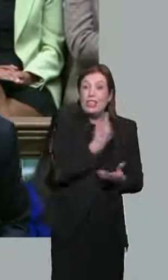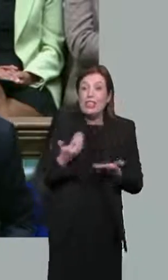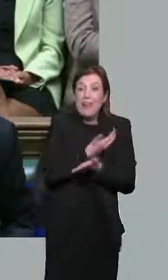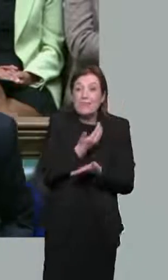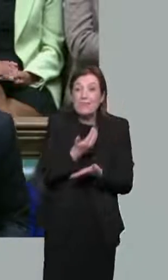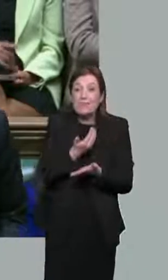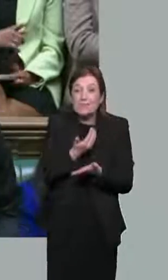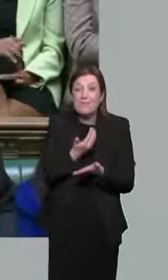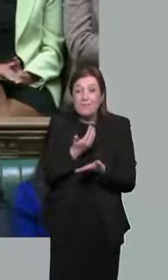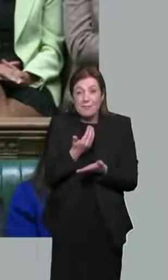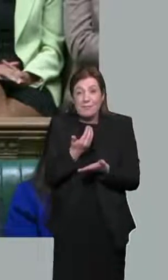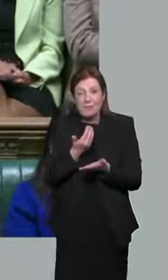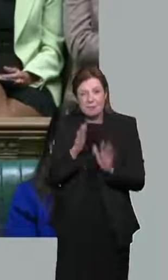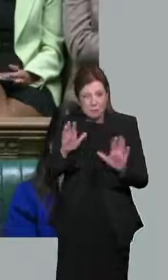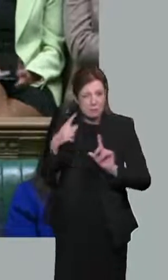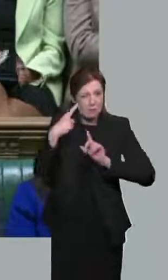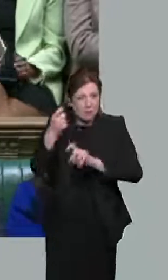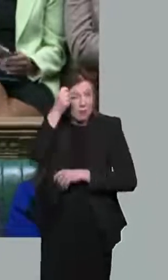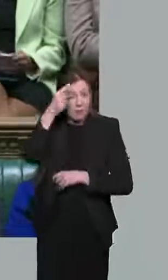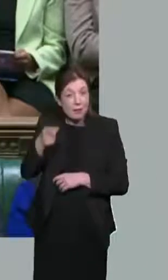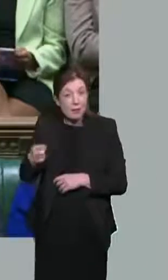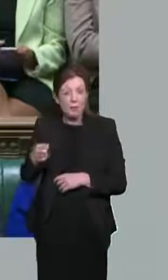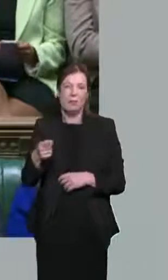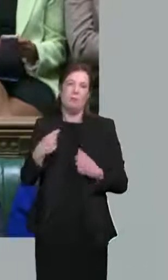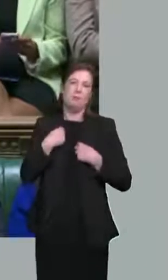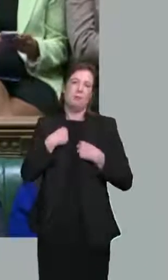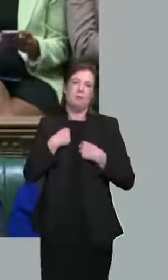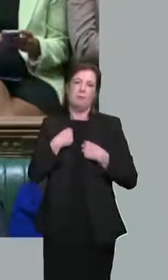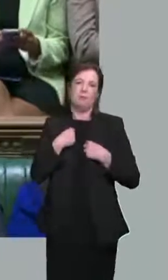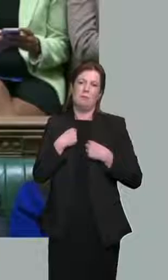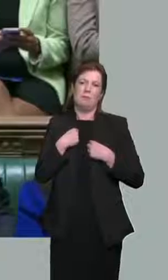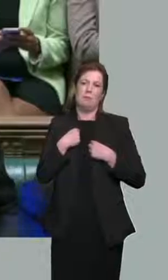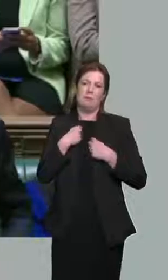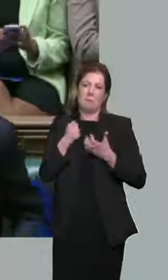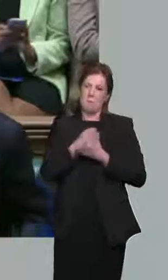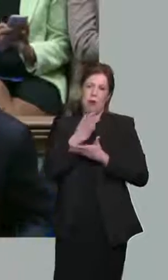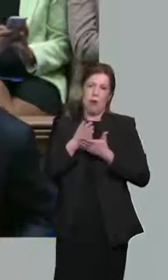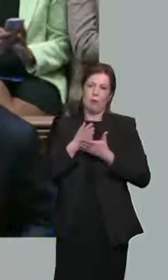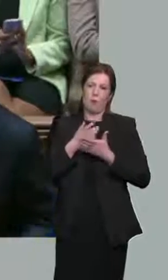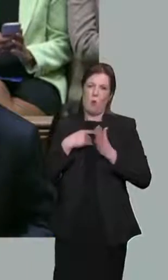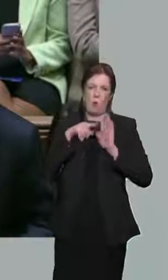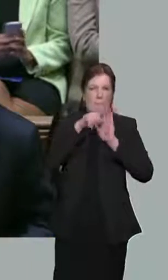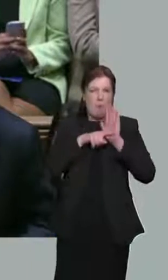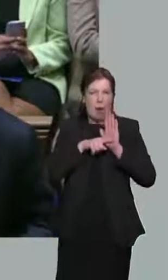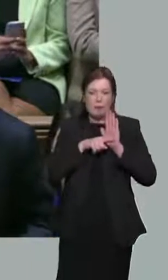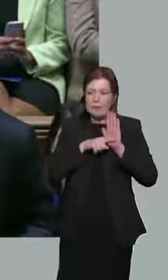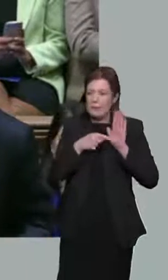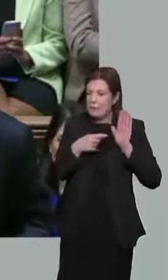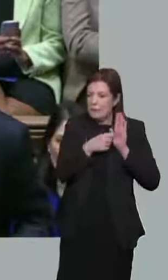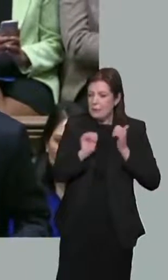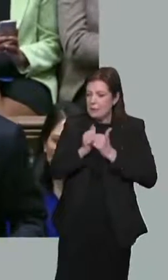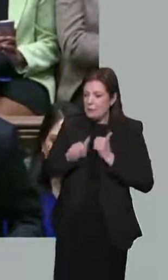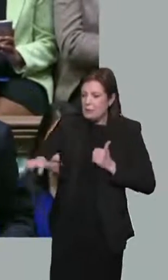This is the part that I do not know if she has realised, because she talked about the levy and making sure that we direct our policy at those who need our help.